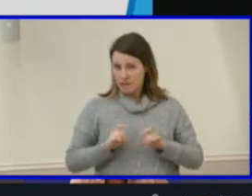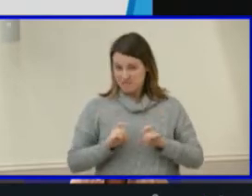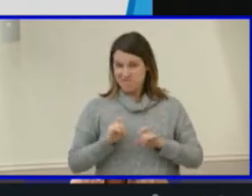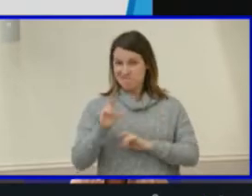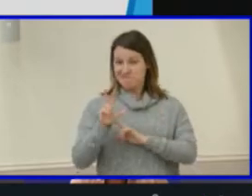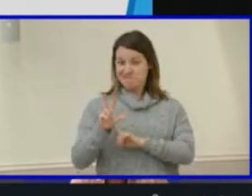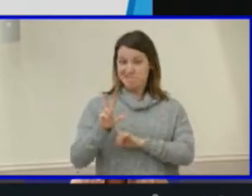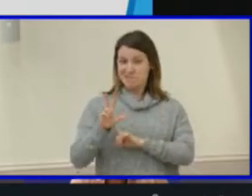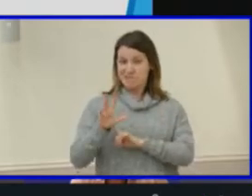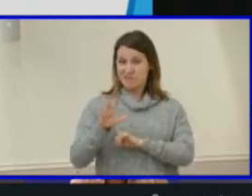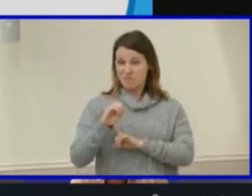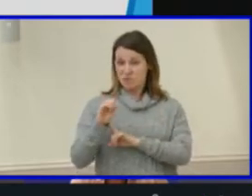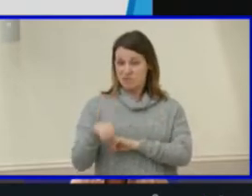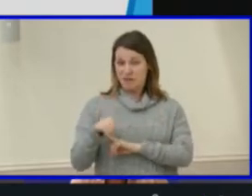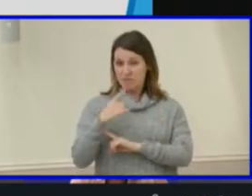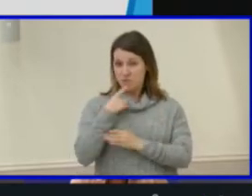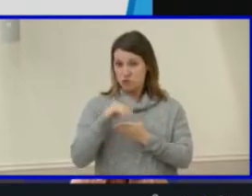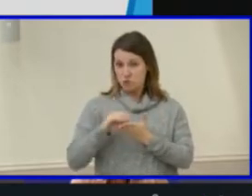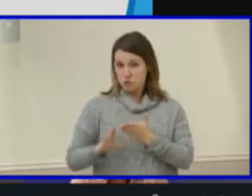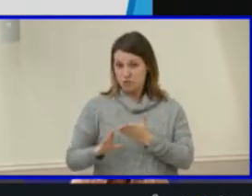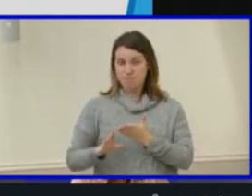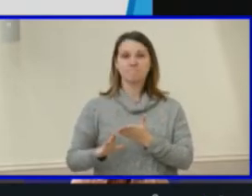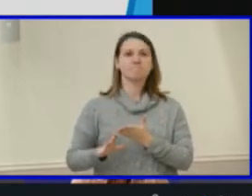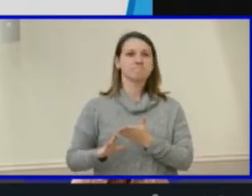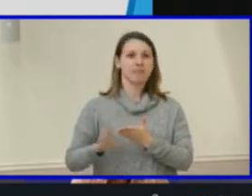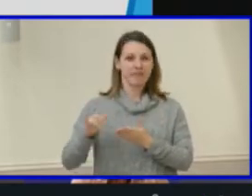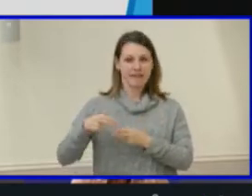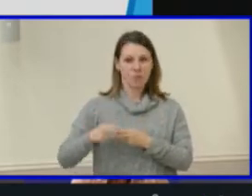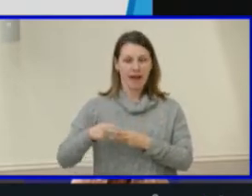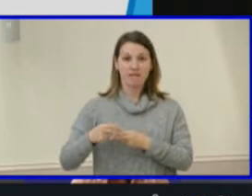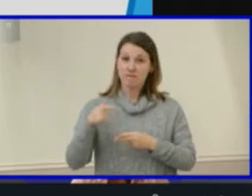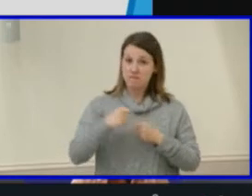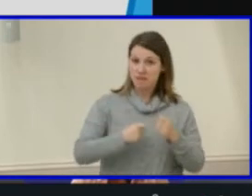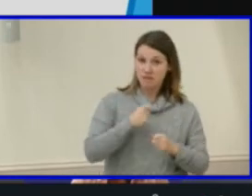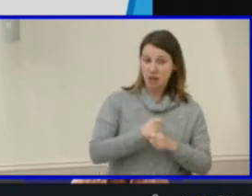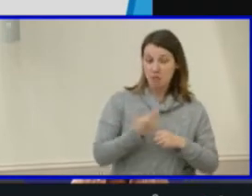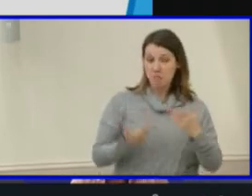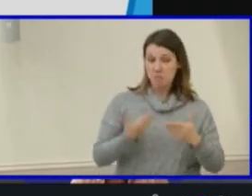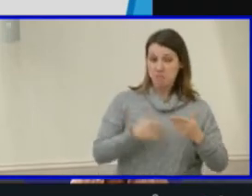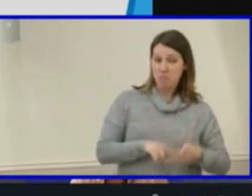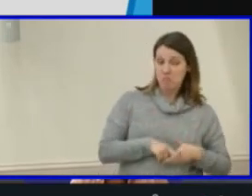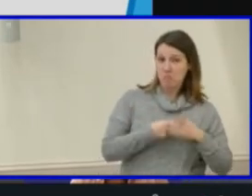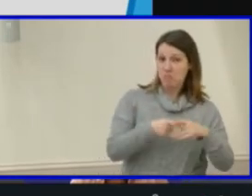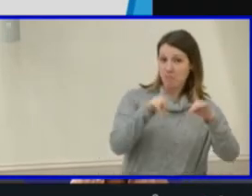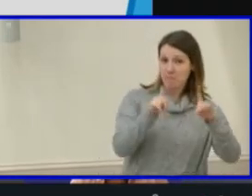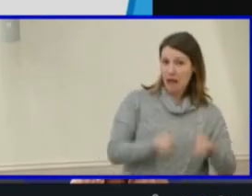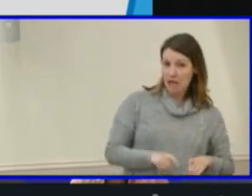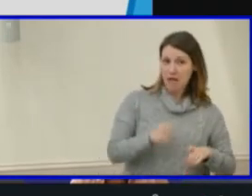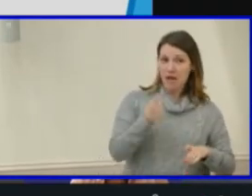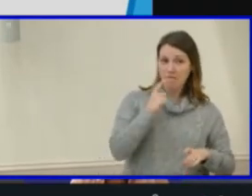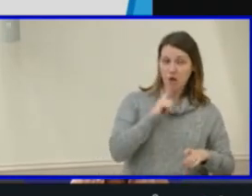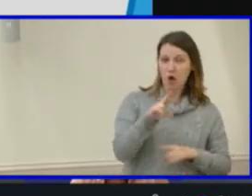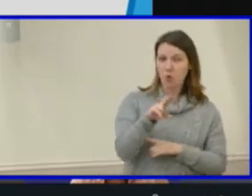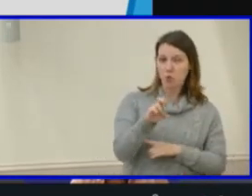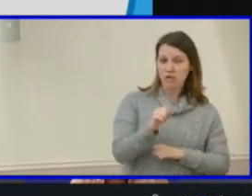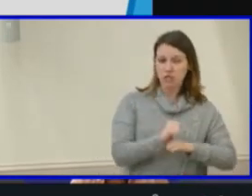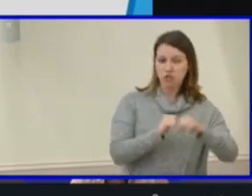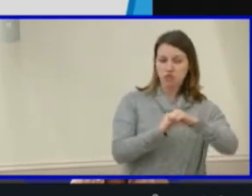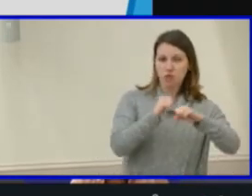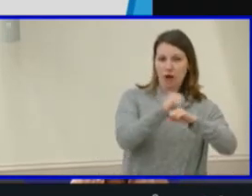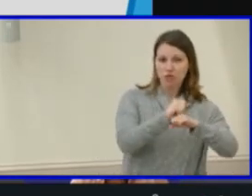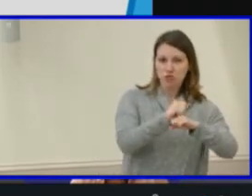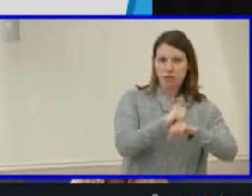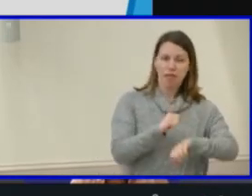student's composite score. This year will be a pilot for restructuring the weight of the remaining composite score components.